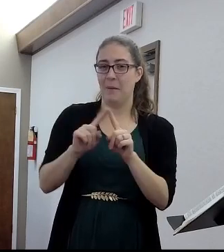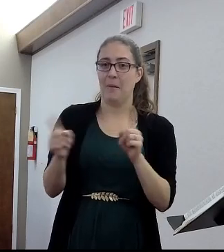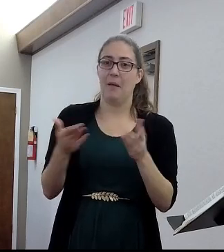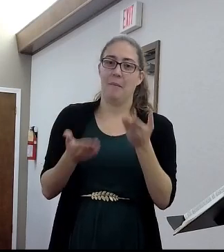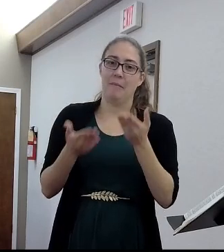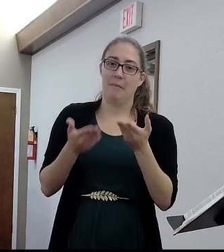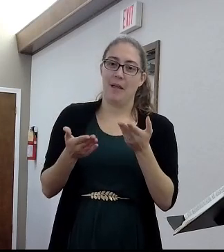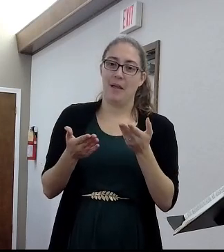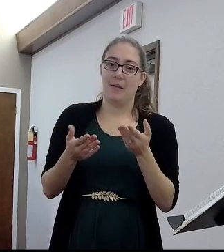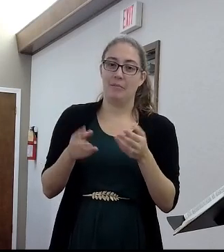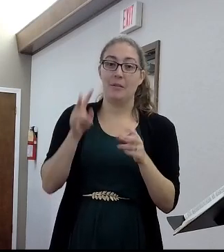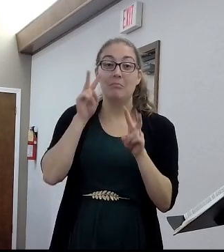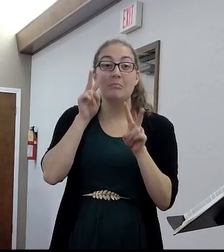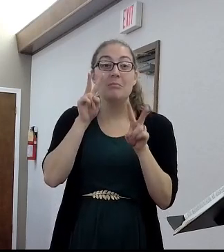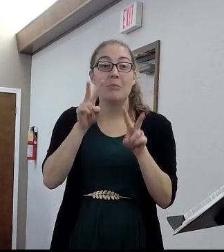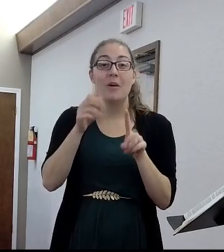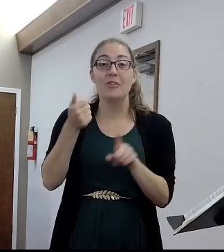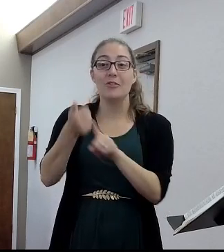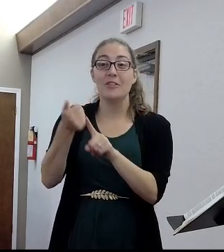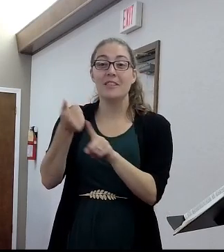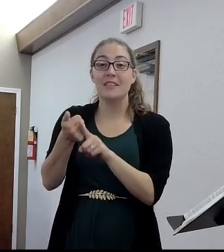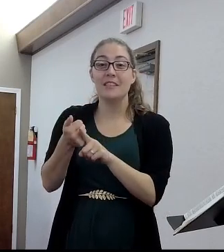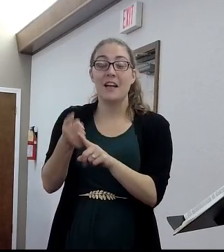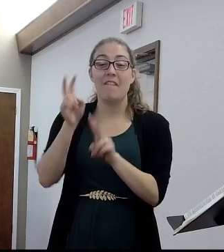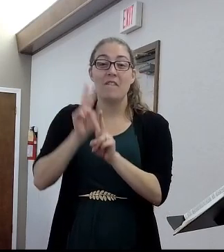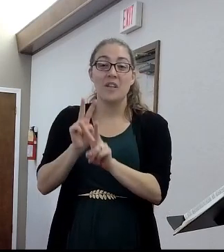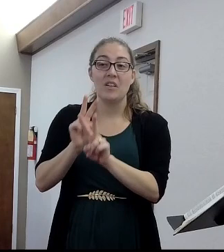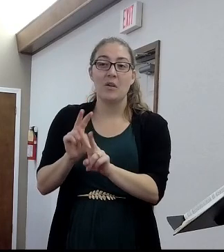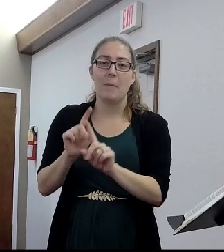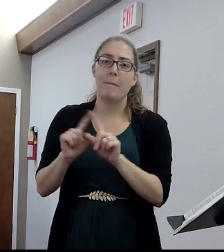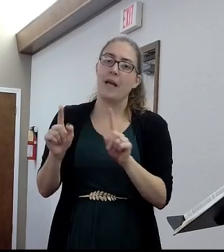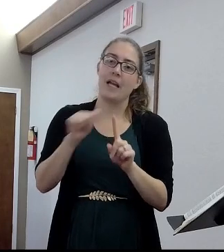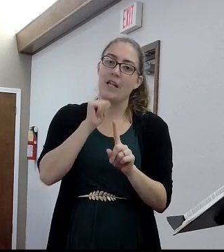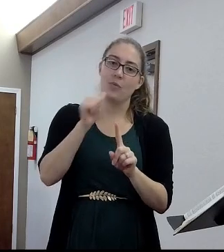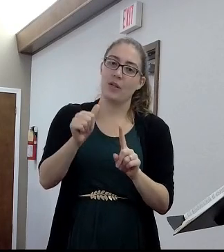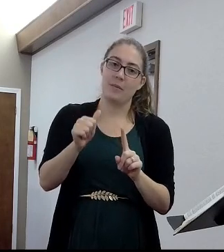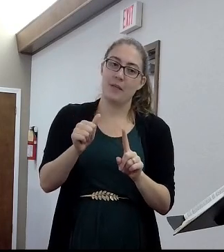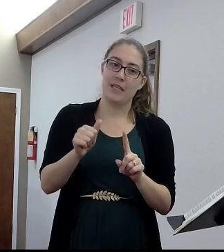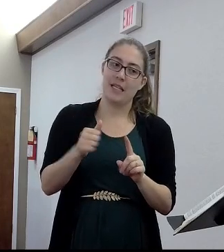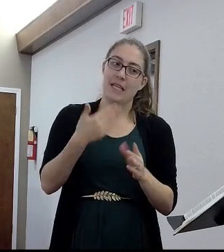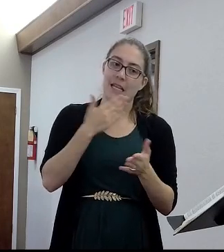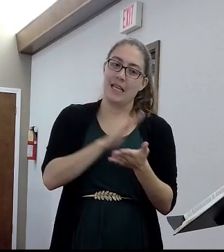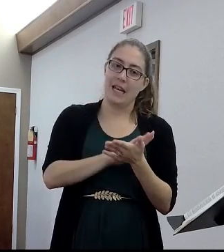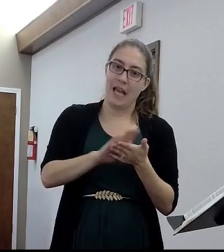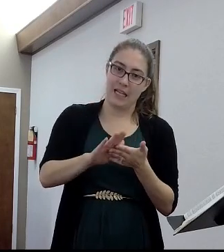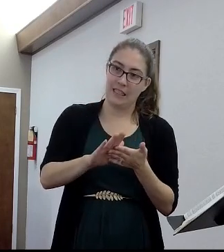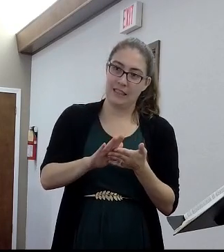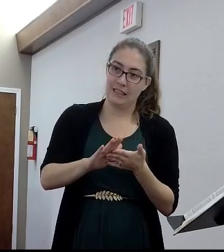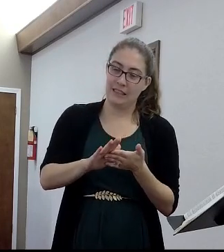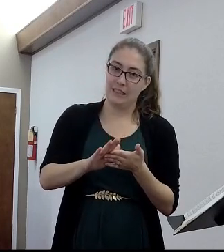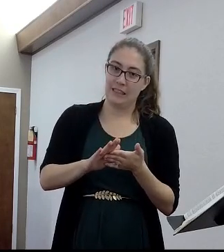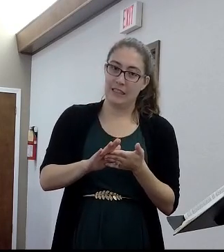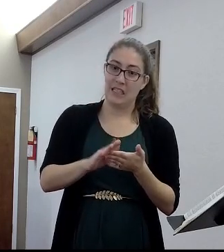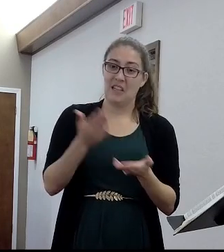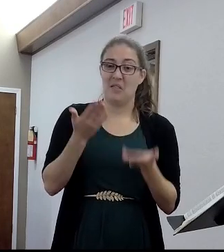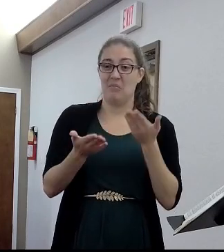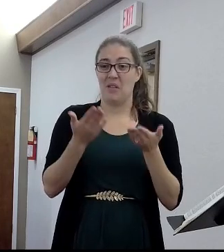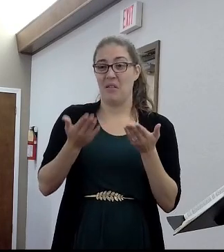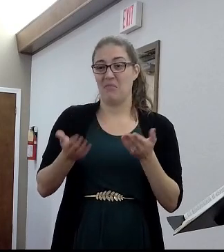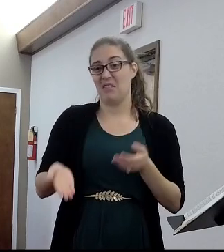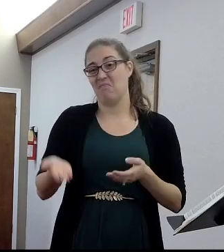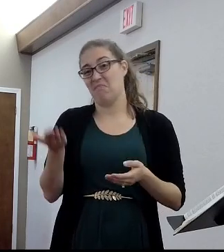lost in the crowd and watched your own funeral, but it wouldn't have been a pleasant one. They wouldn't have nice things to say about you unless it was what you used to be